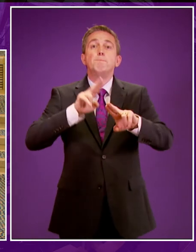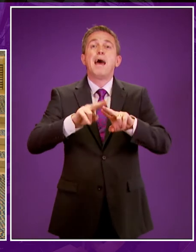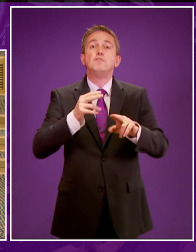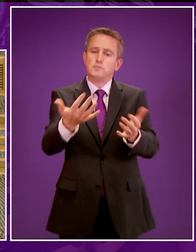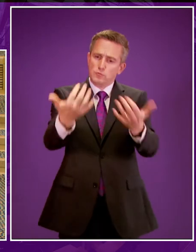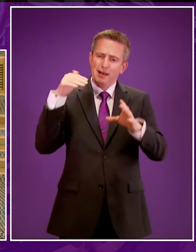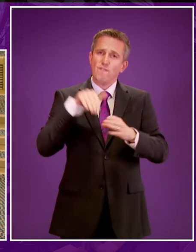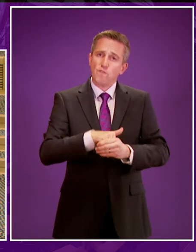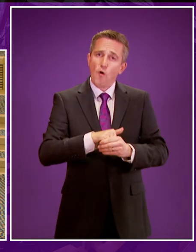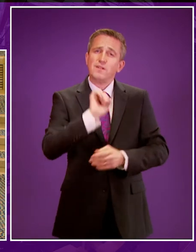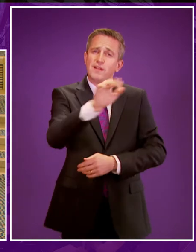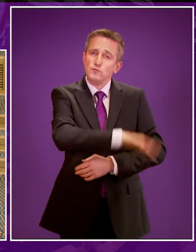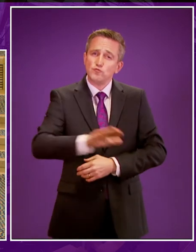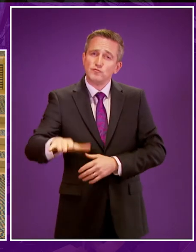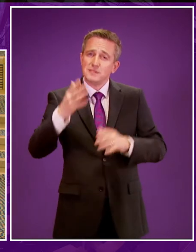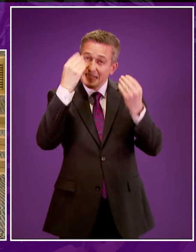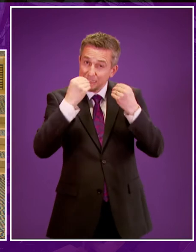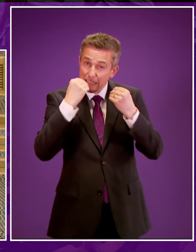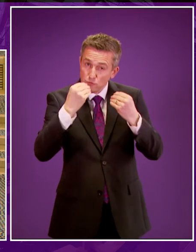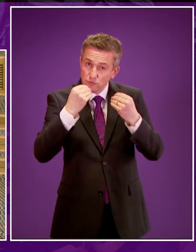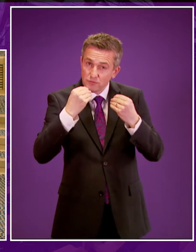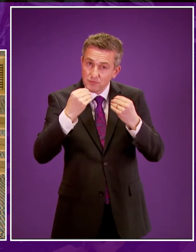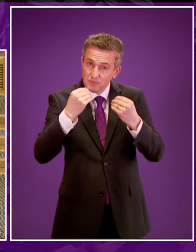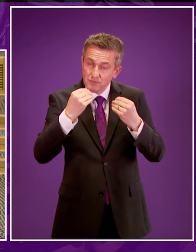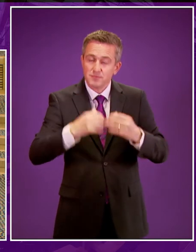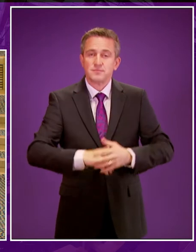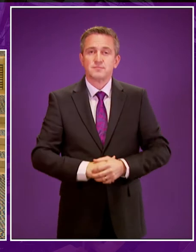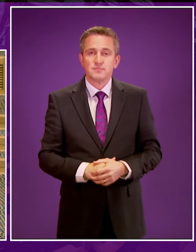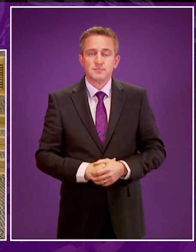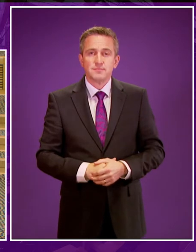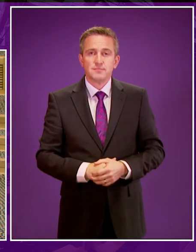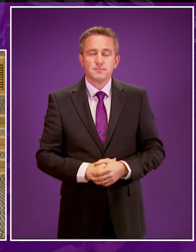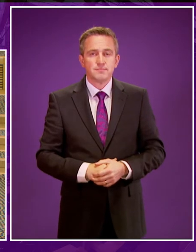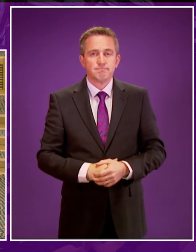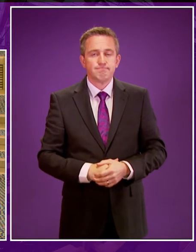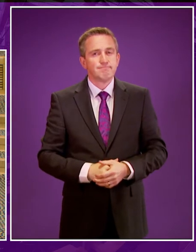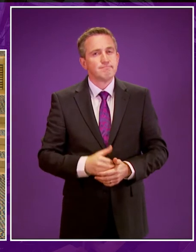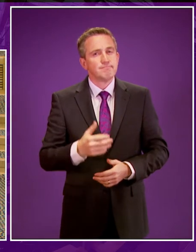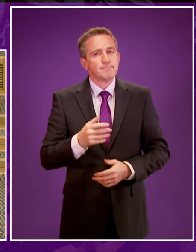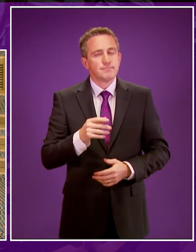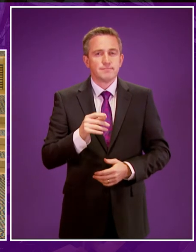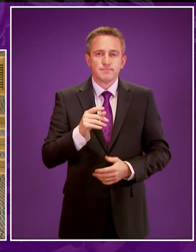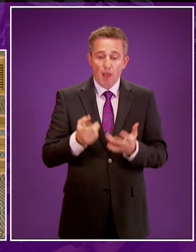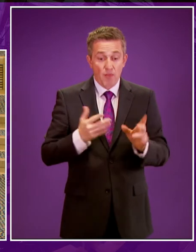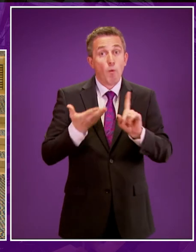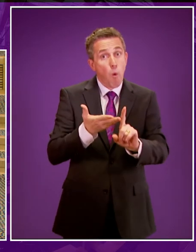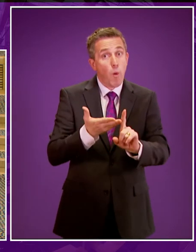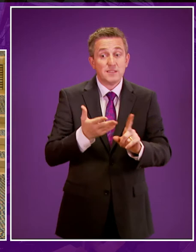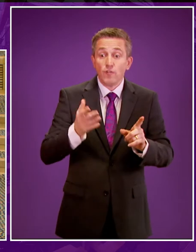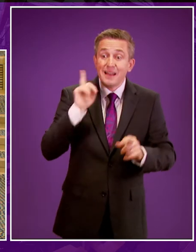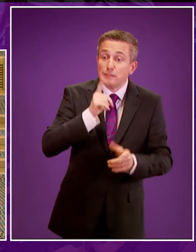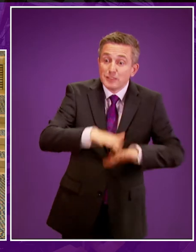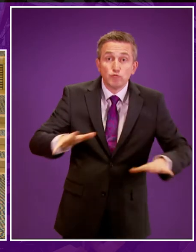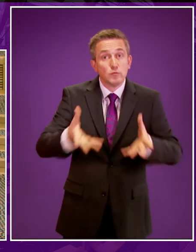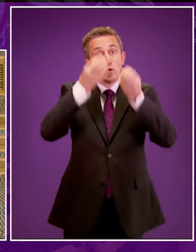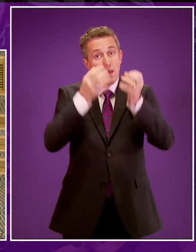involved in their child's education. We also want more children to be able to learn BSL in schools, and my